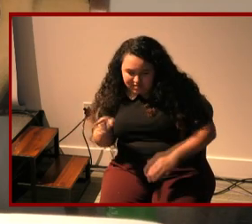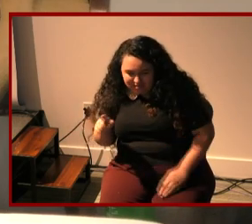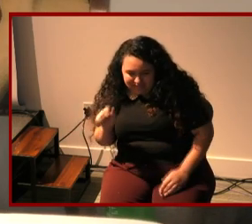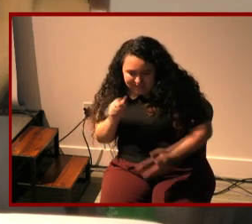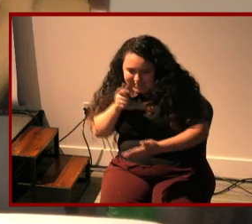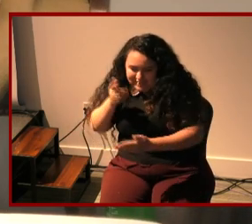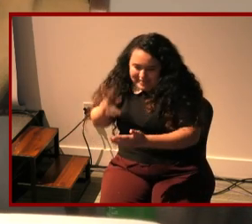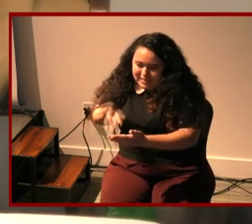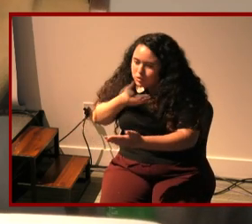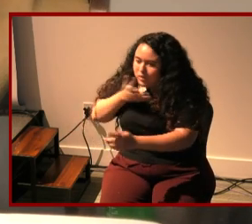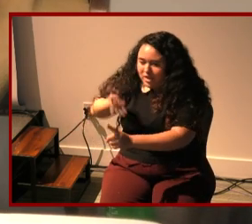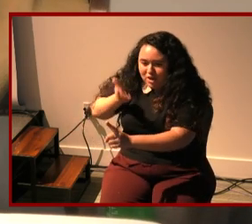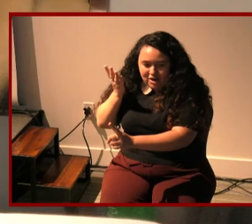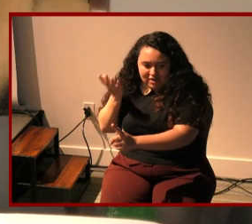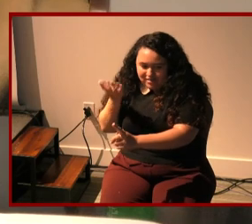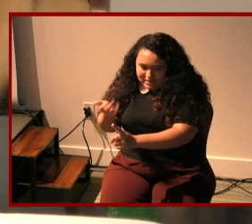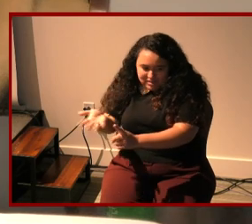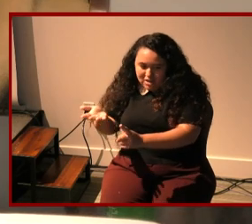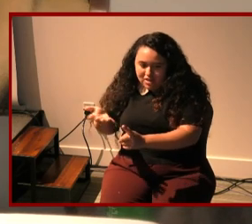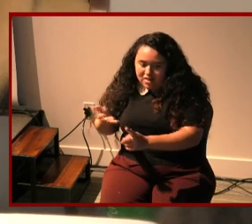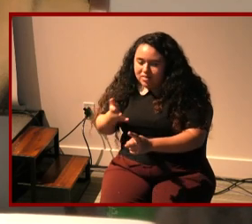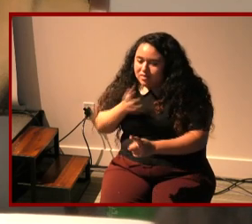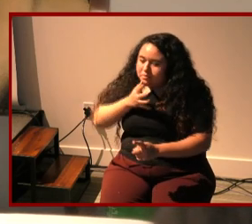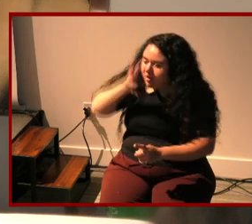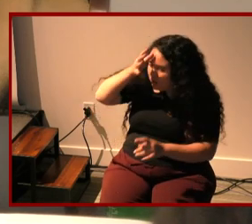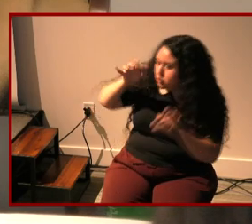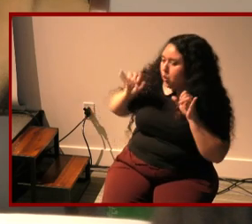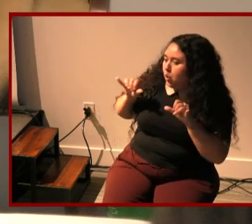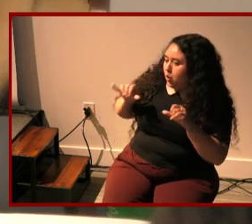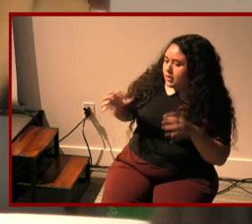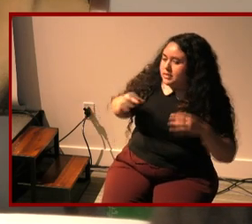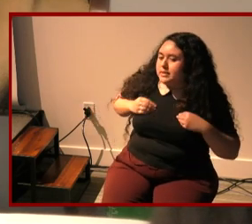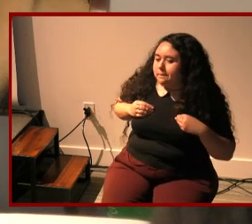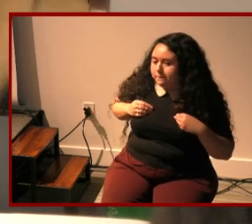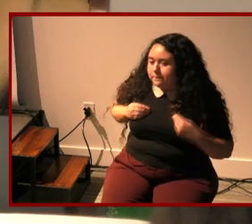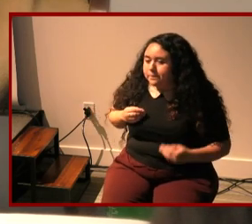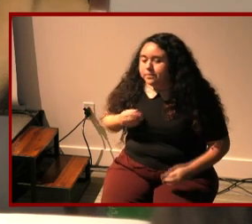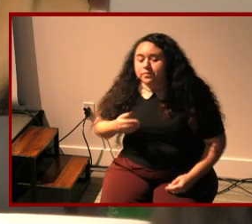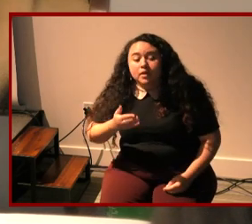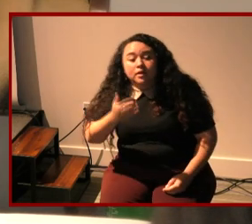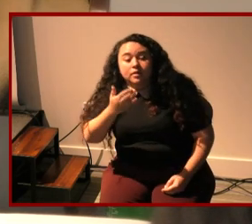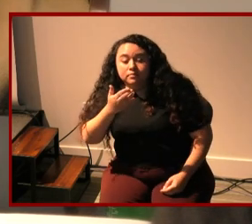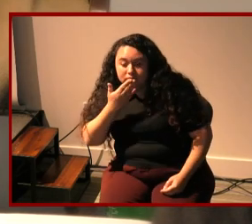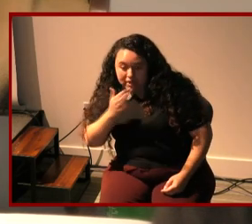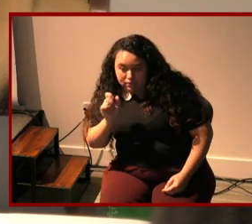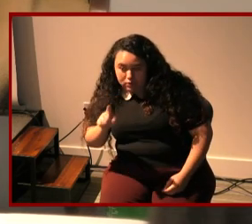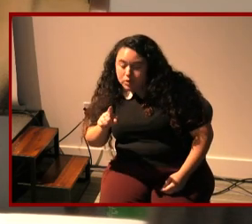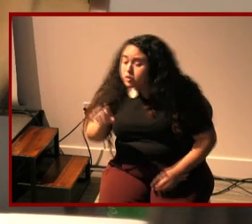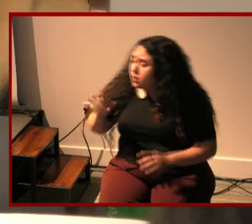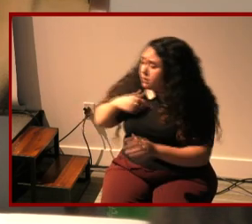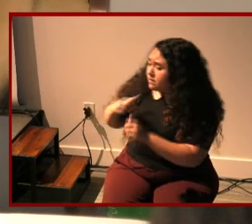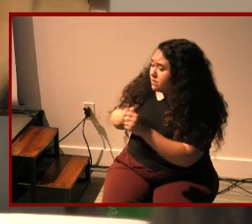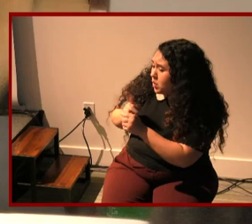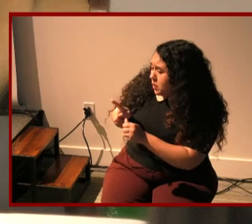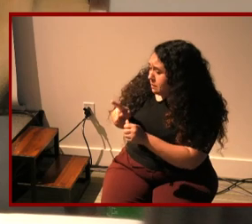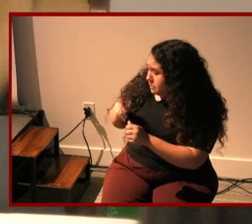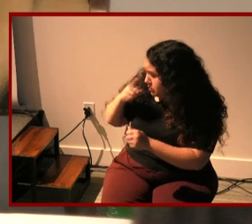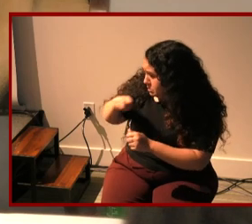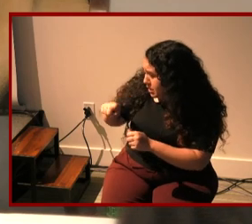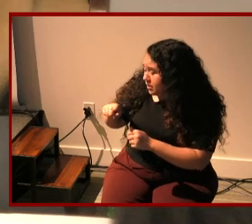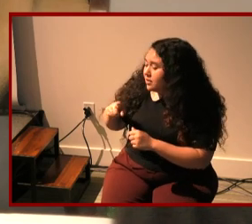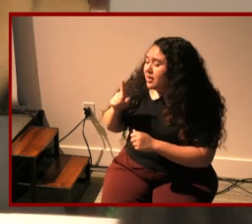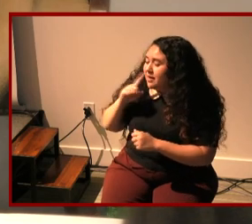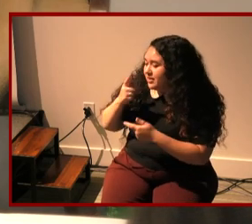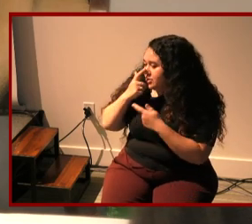thanks for that good question it's i just a little follow-up comment if it's okay uh it's interesting because